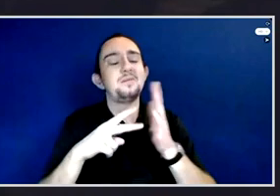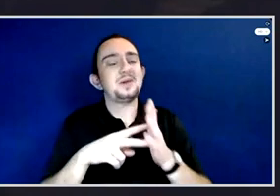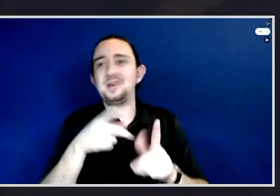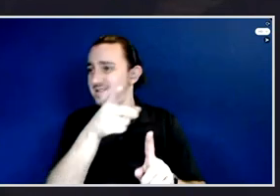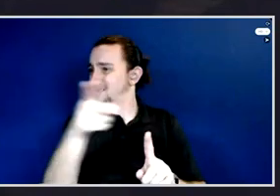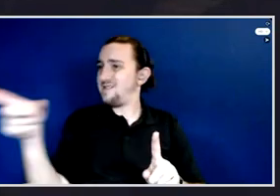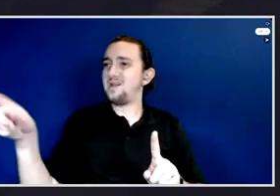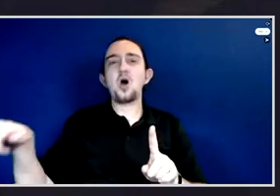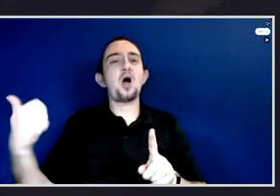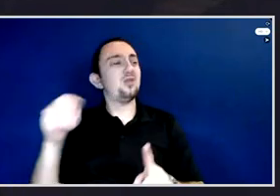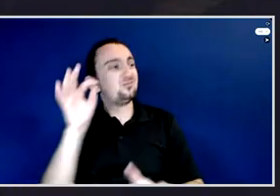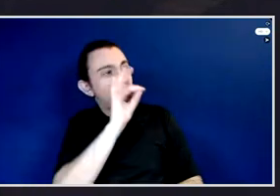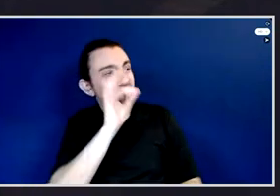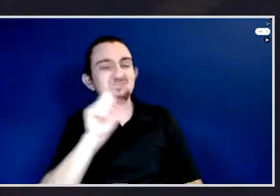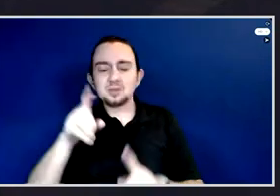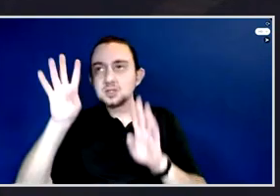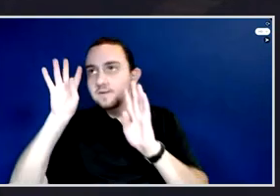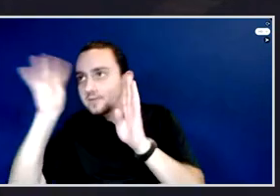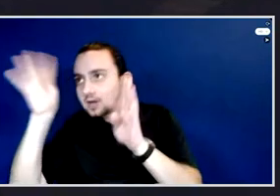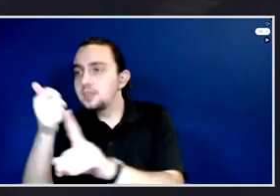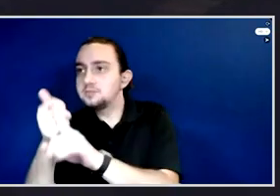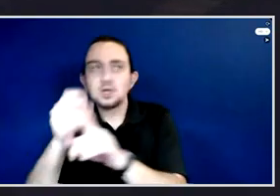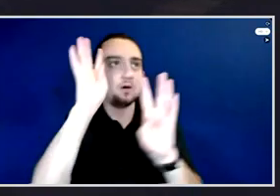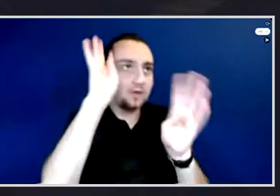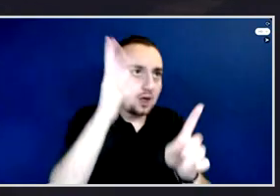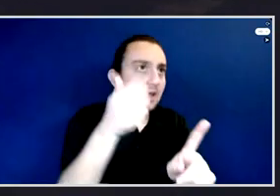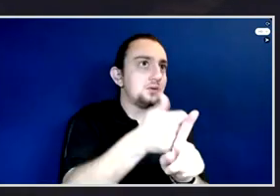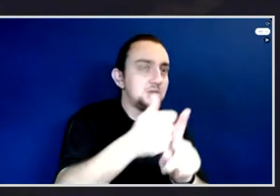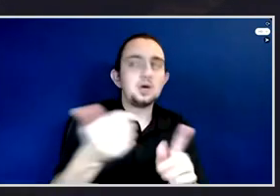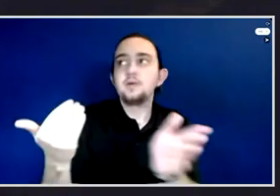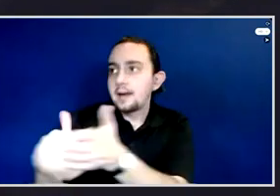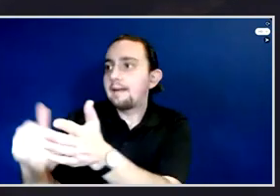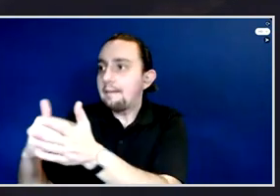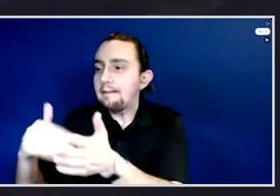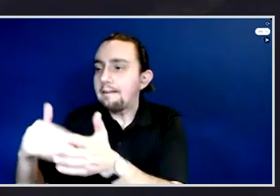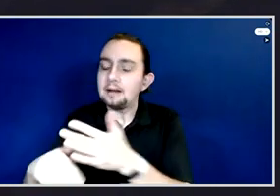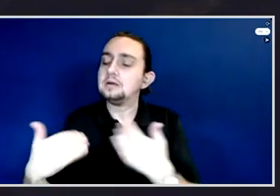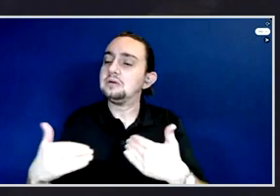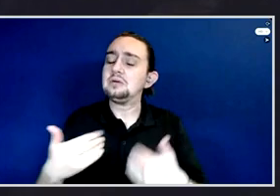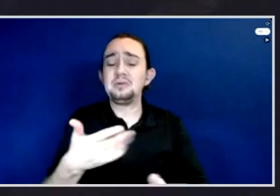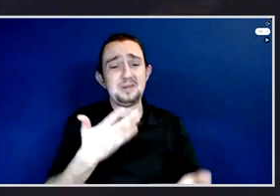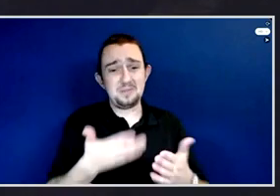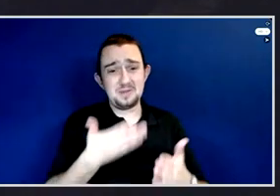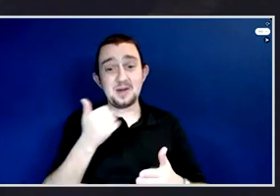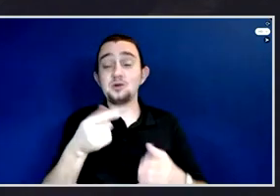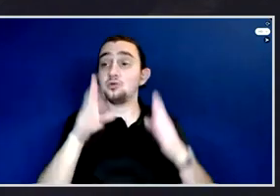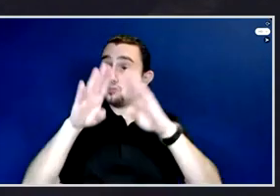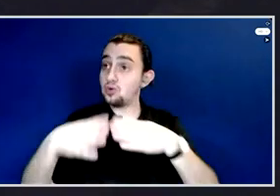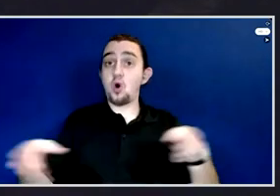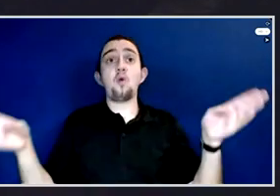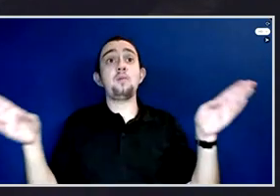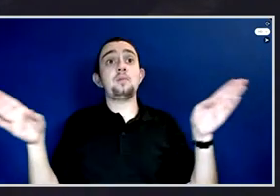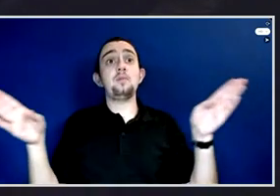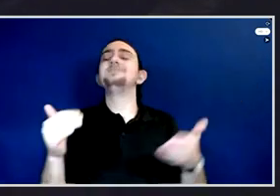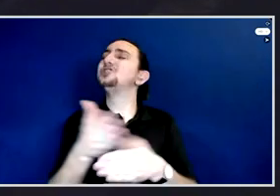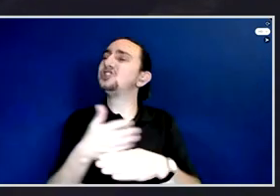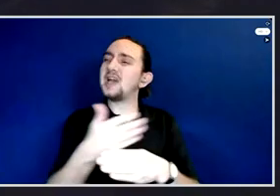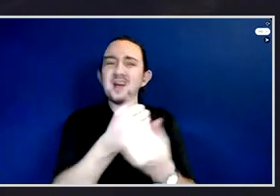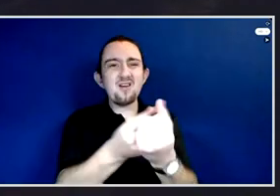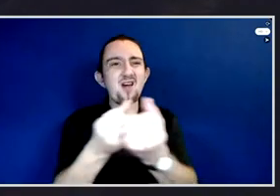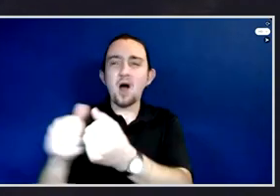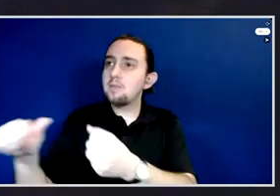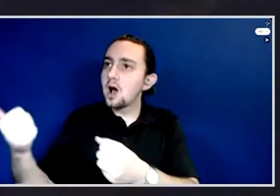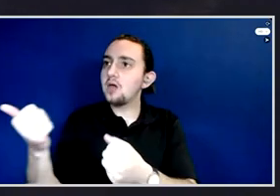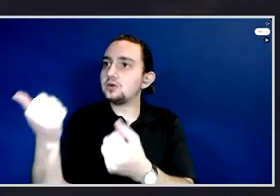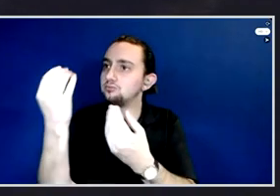thoughts and ideas for others who are facing similar challenges to learn how you've gone about it. So thank you for sharing that. Now, you've got a room full,